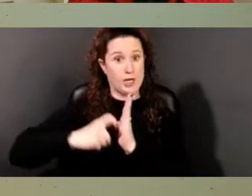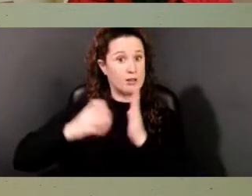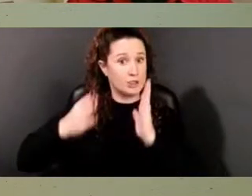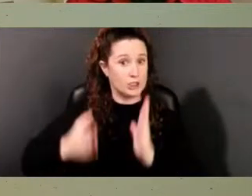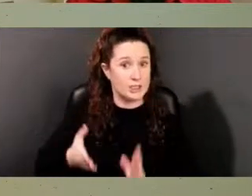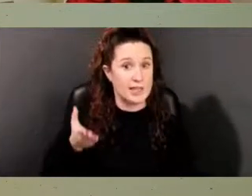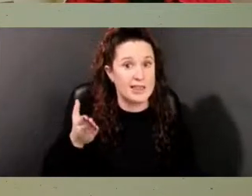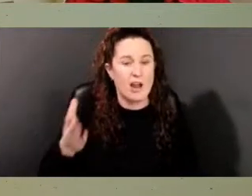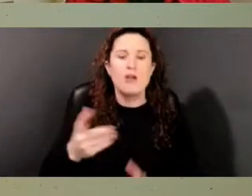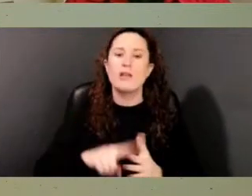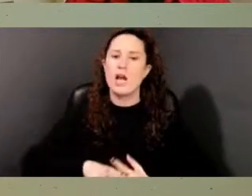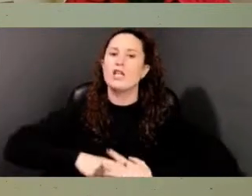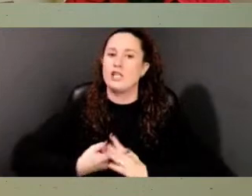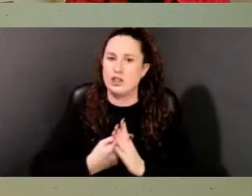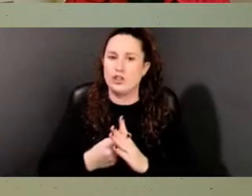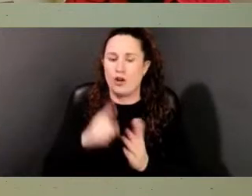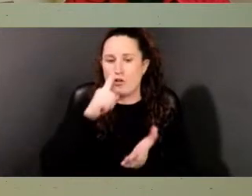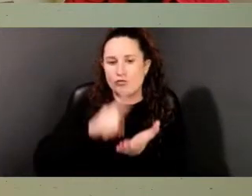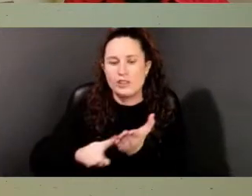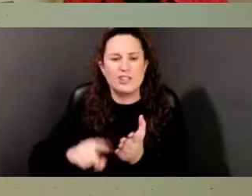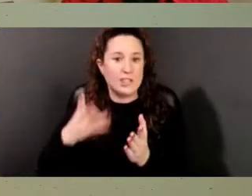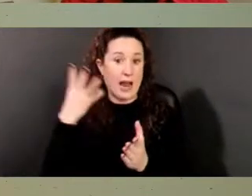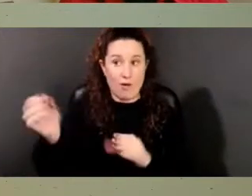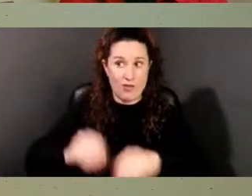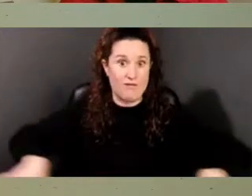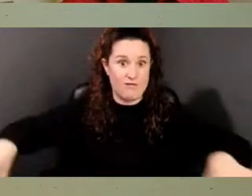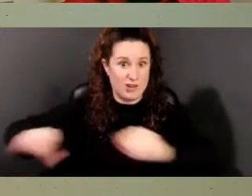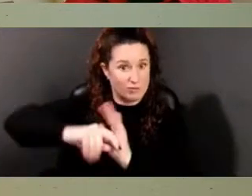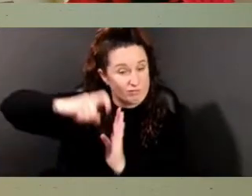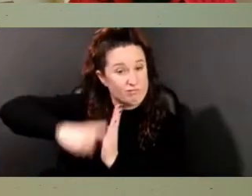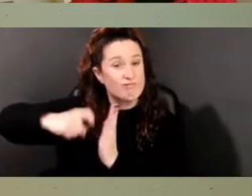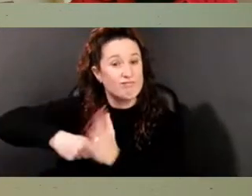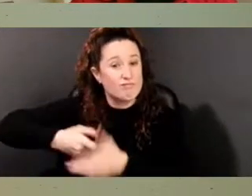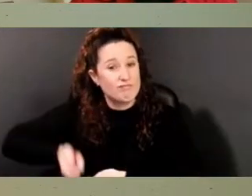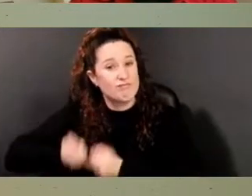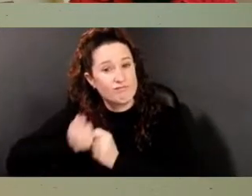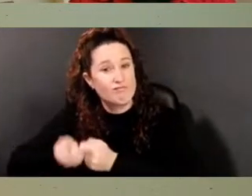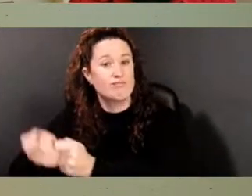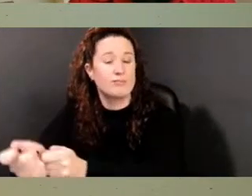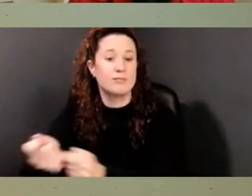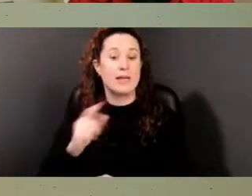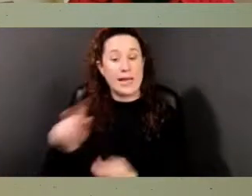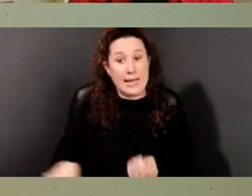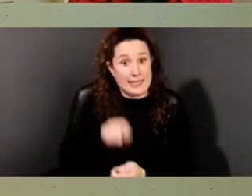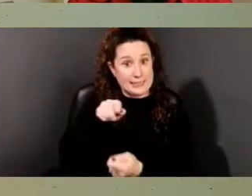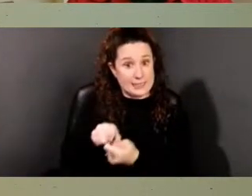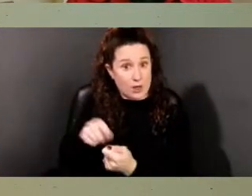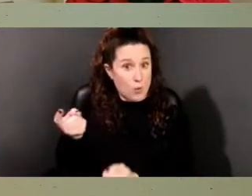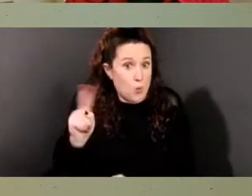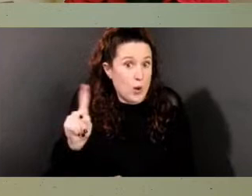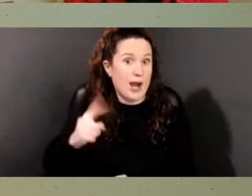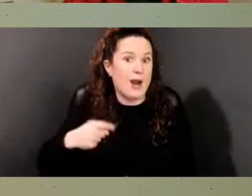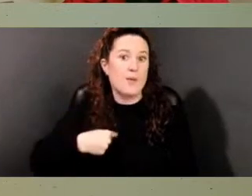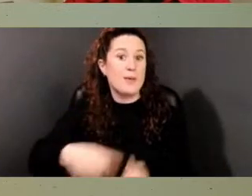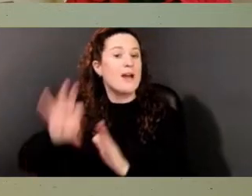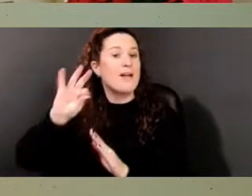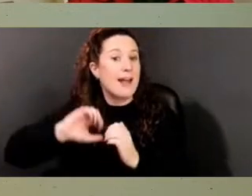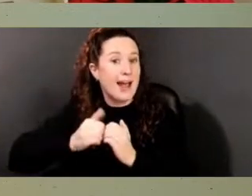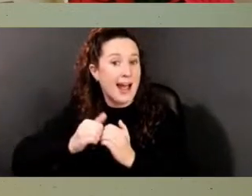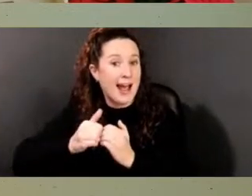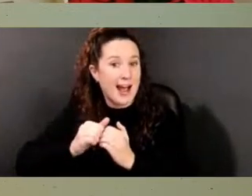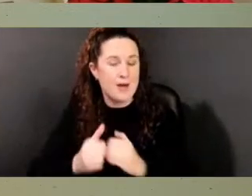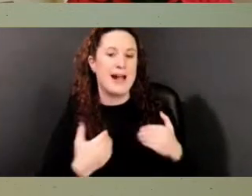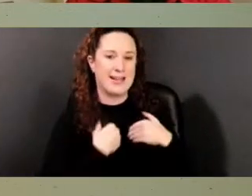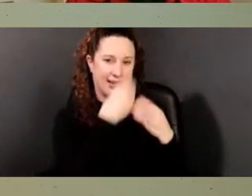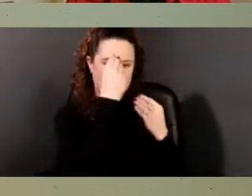and began the fieldwork. The exact location of the burial ground was discovered using information from the